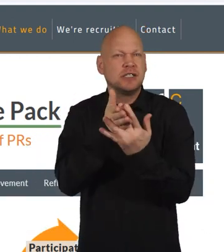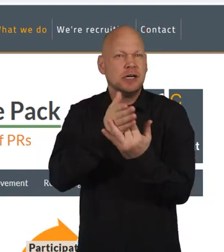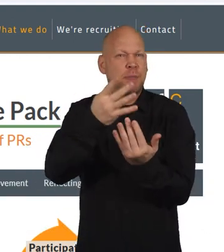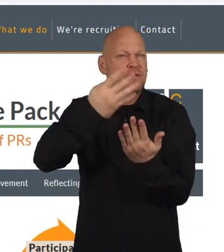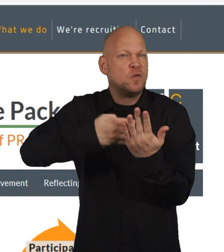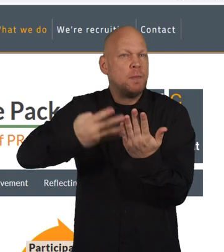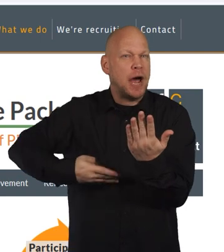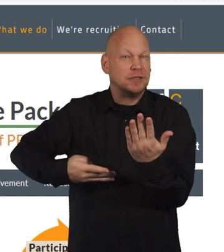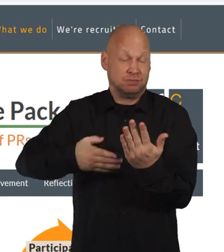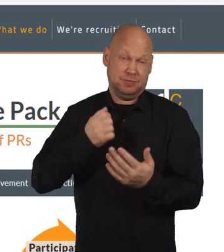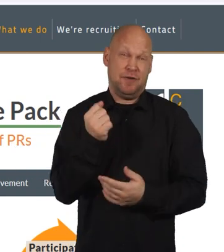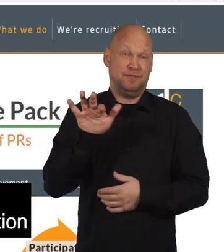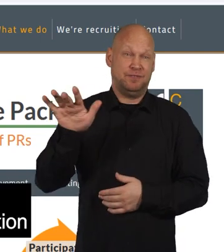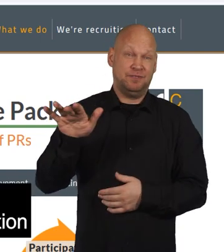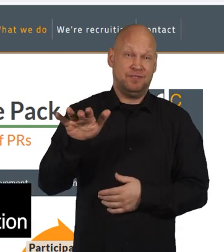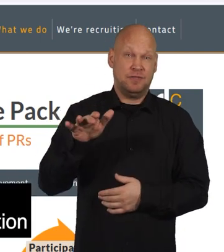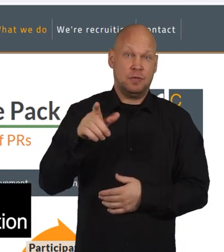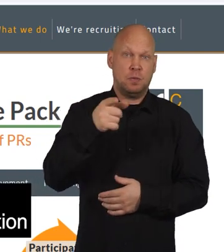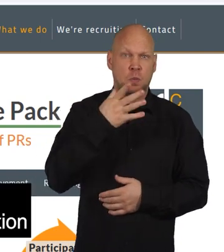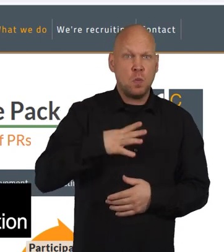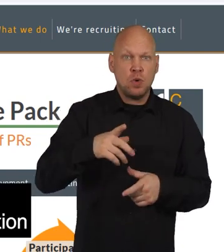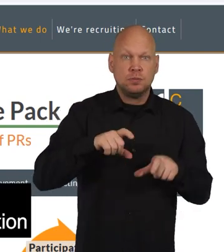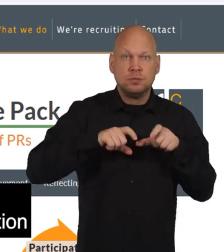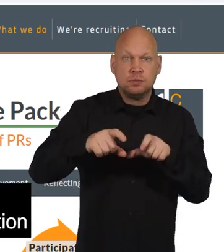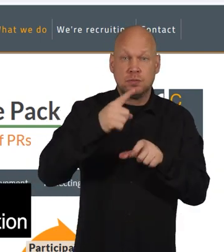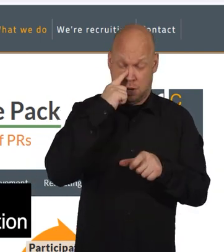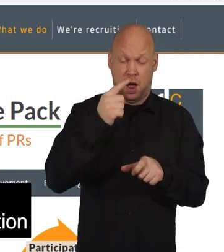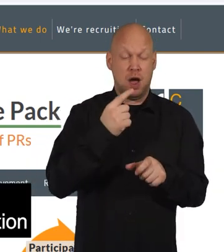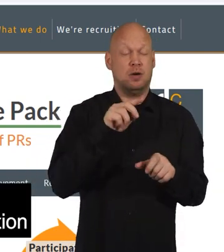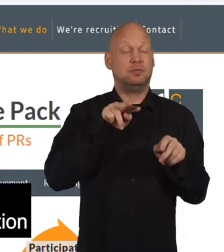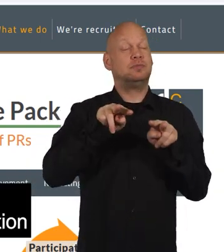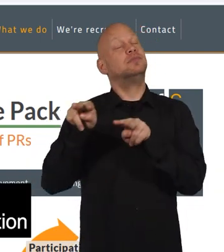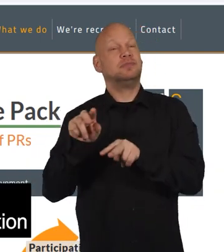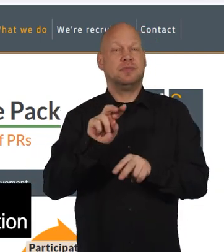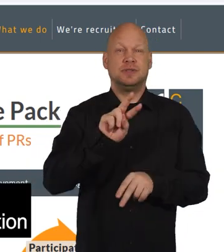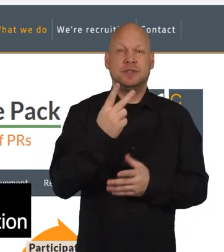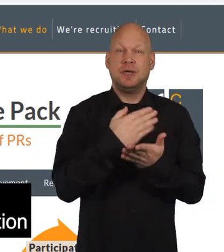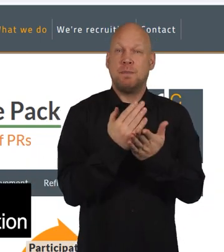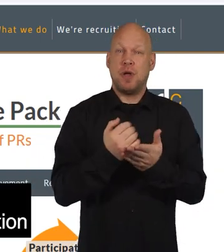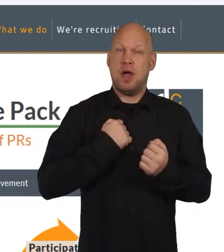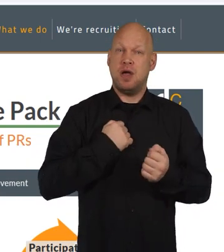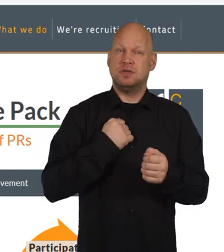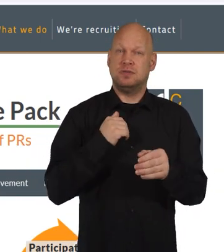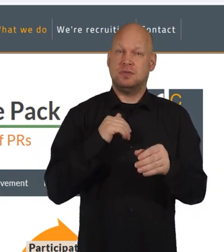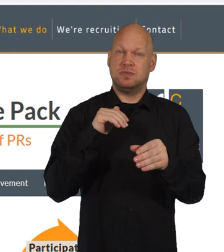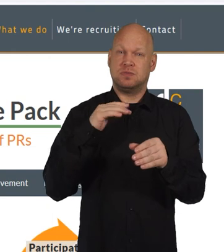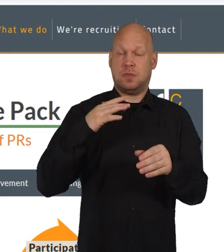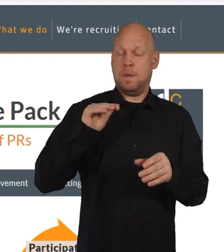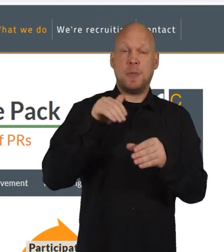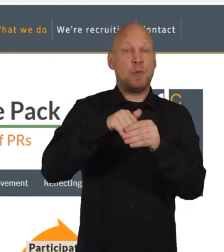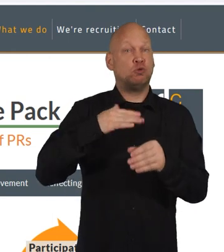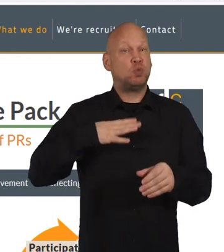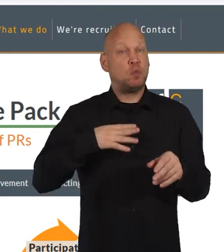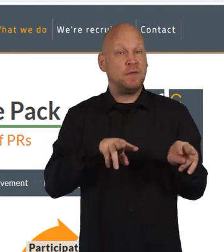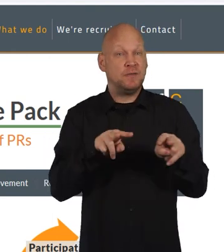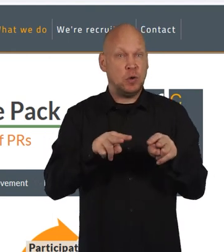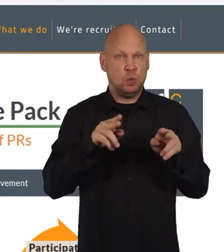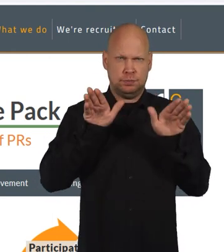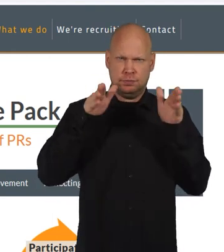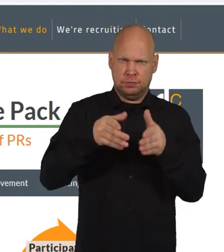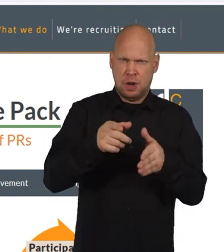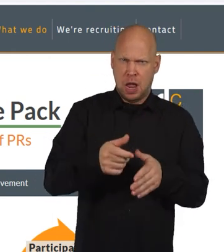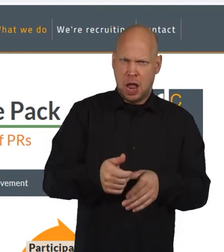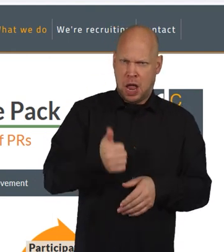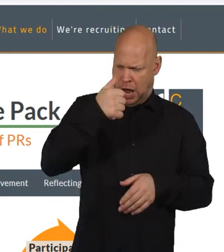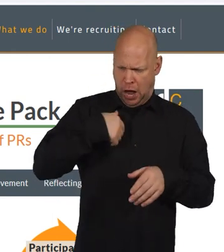accessible formats. And if you want to stay on, you can watch the second of our participation request videos, which focuses on